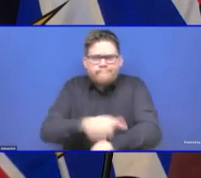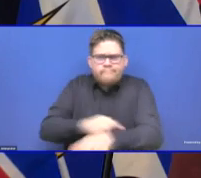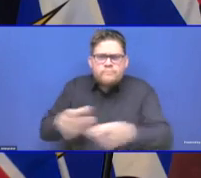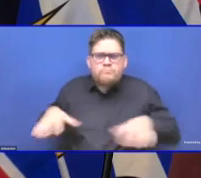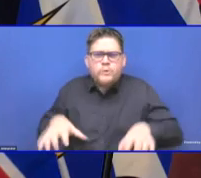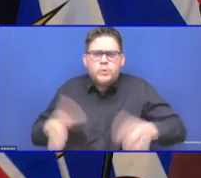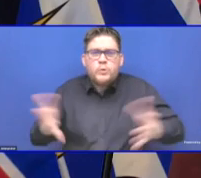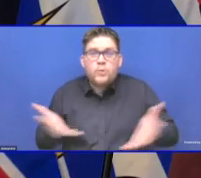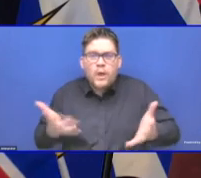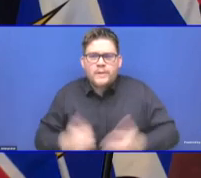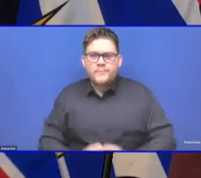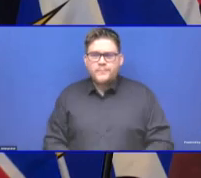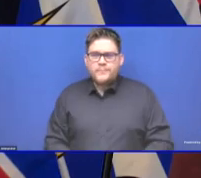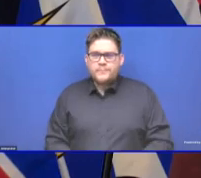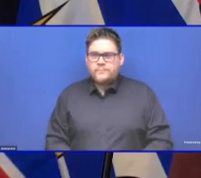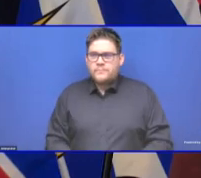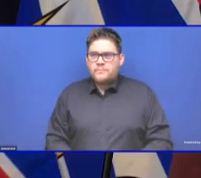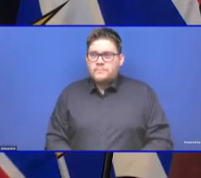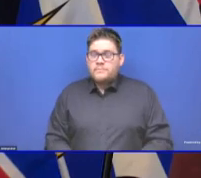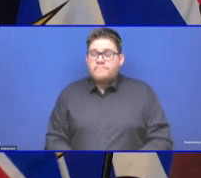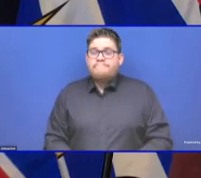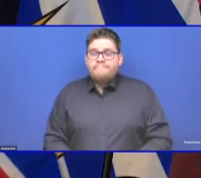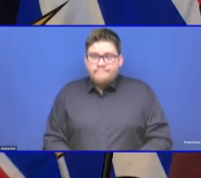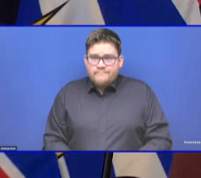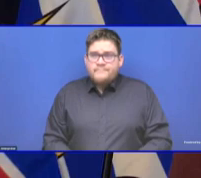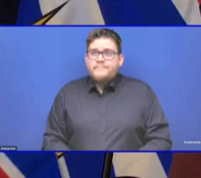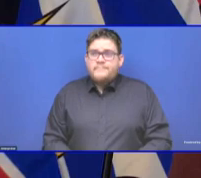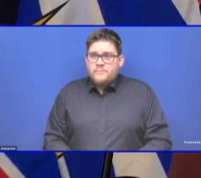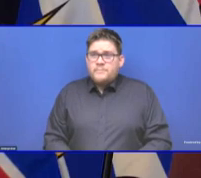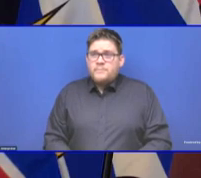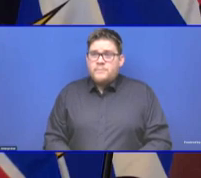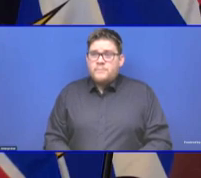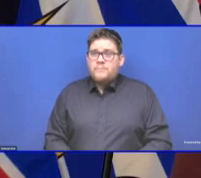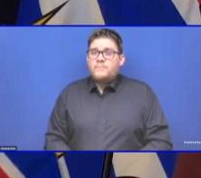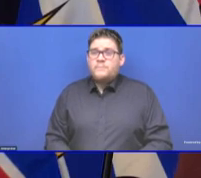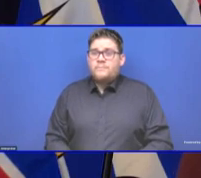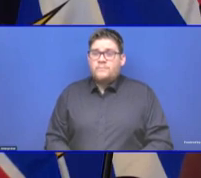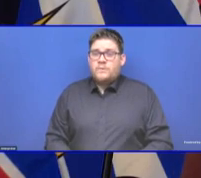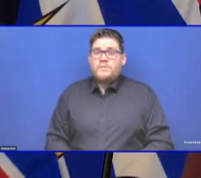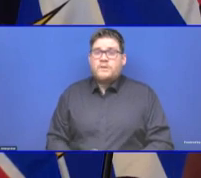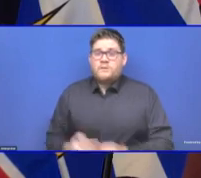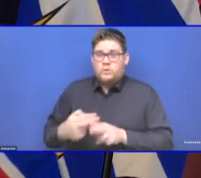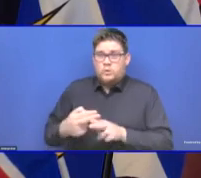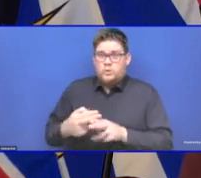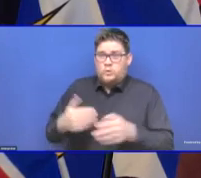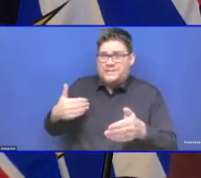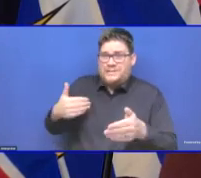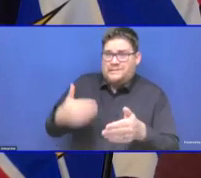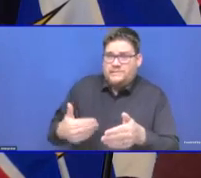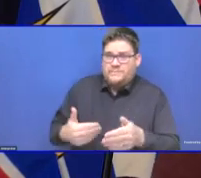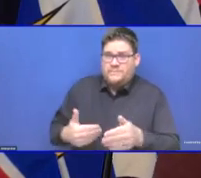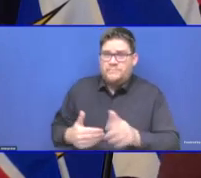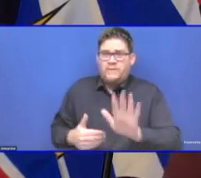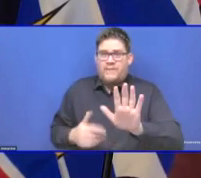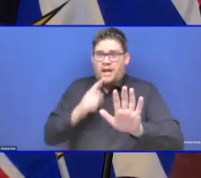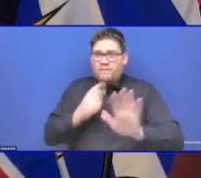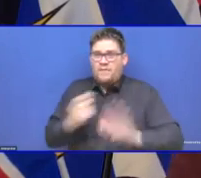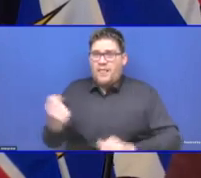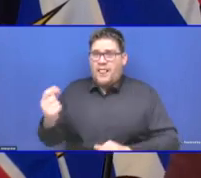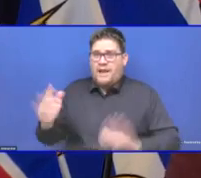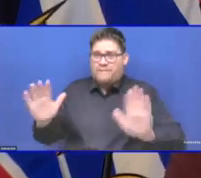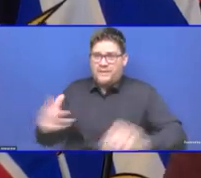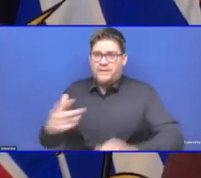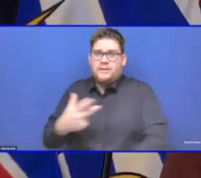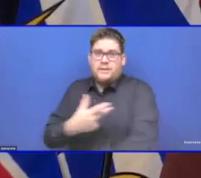between, you know, science and people who are scared of it? Yeah, you know, really good question. Things that we think about every day.